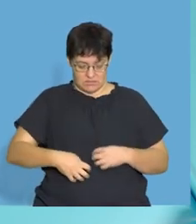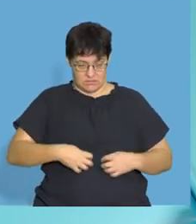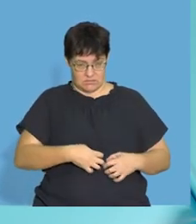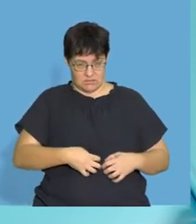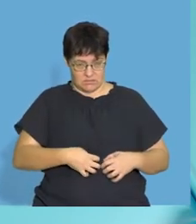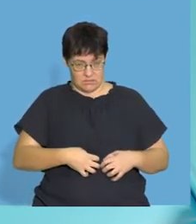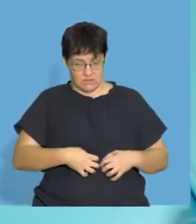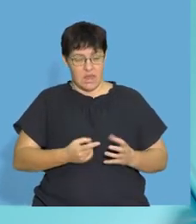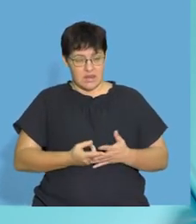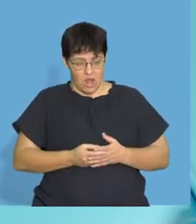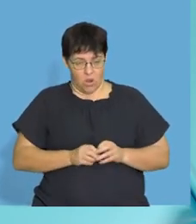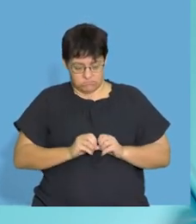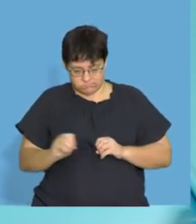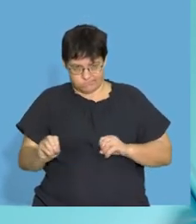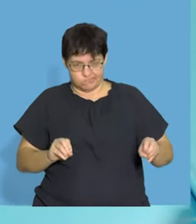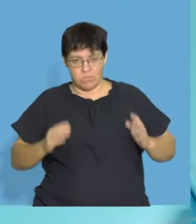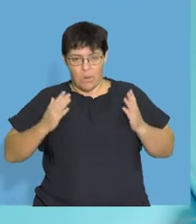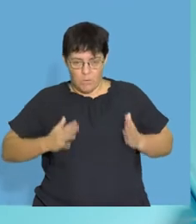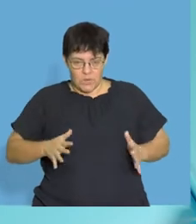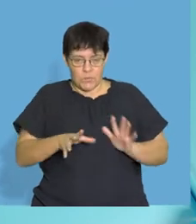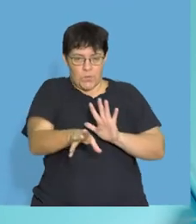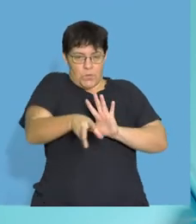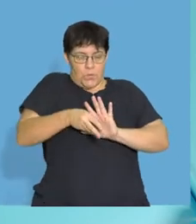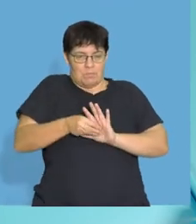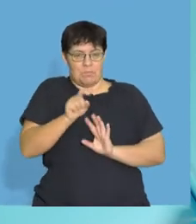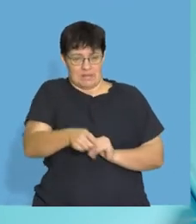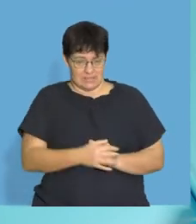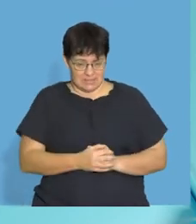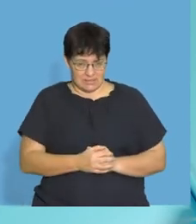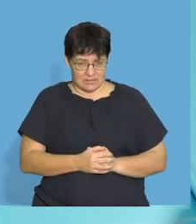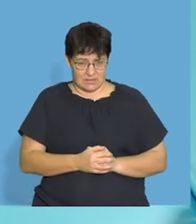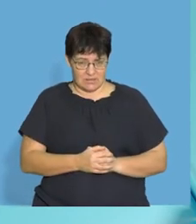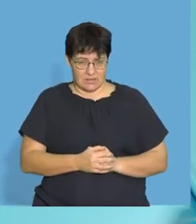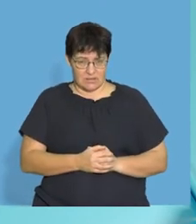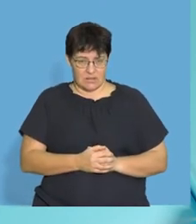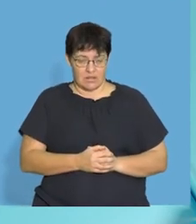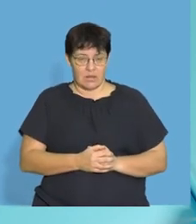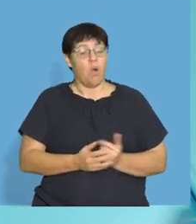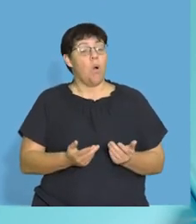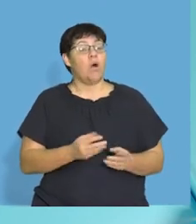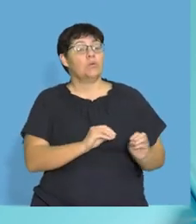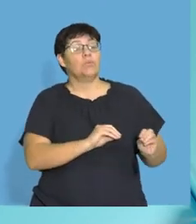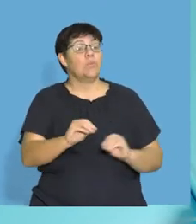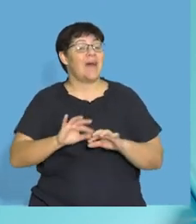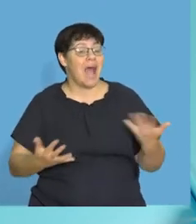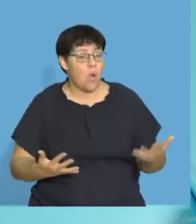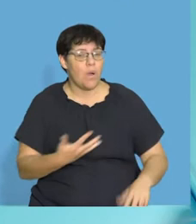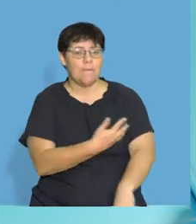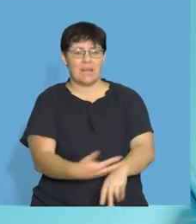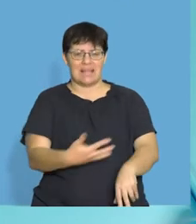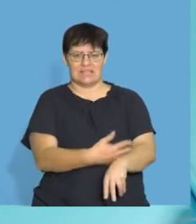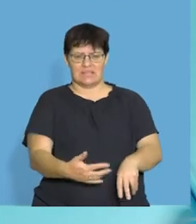digest it. And now I need to take that into my body. But blood is going to carry things.